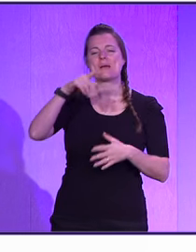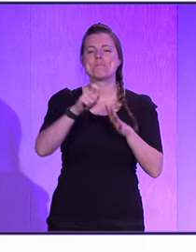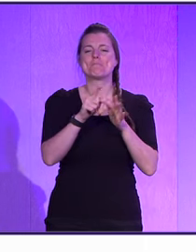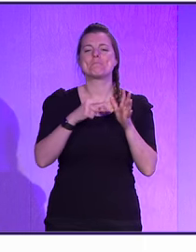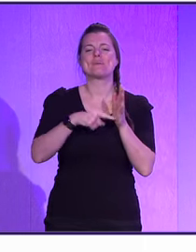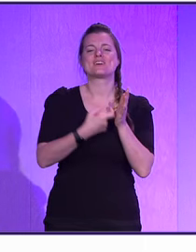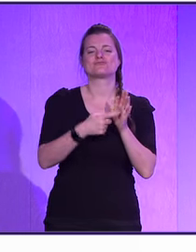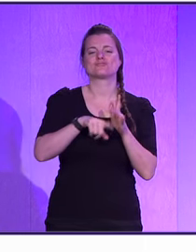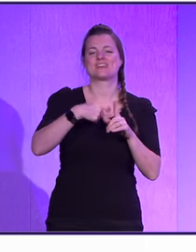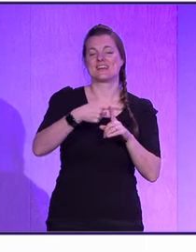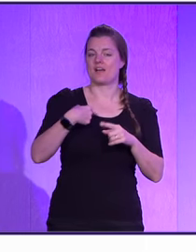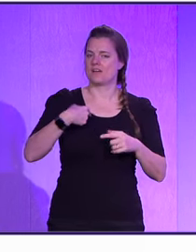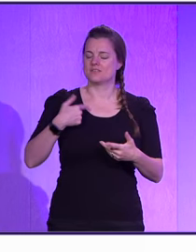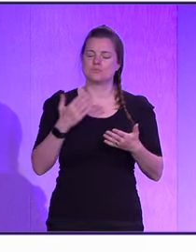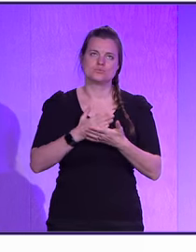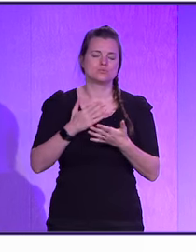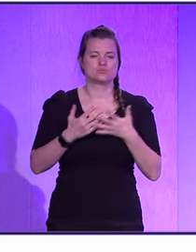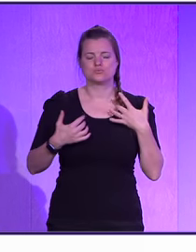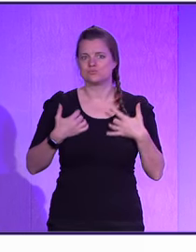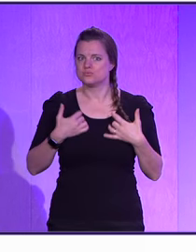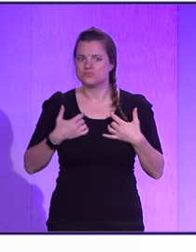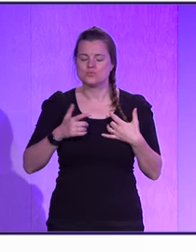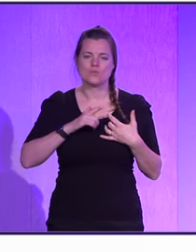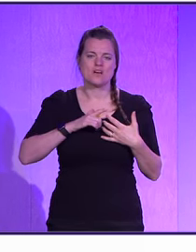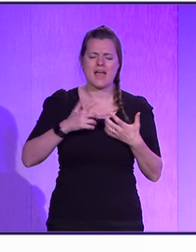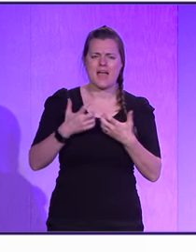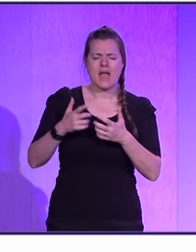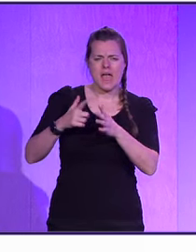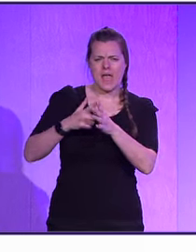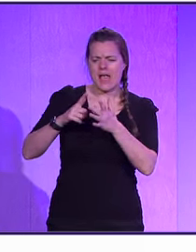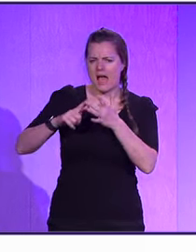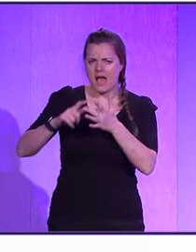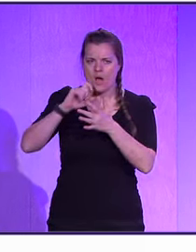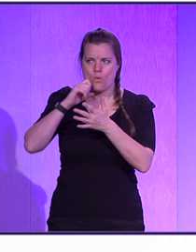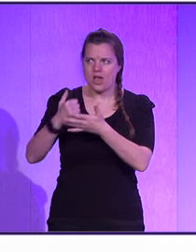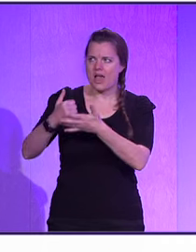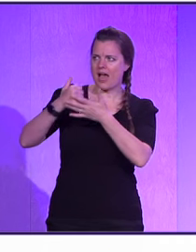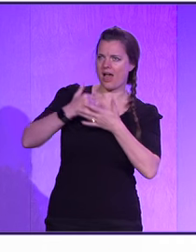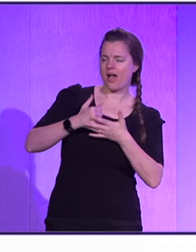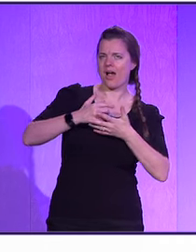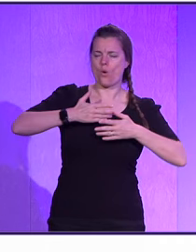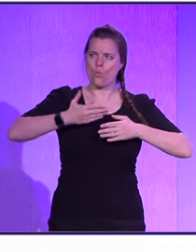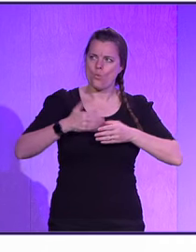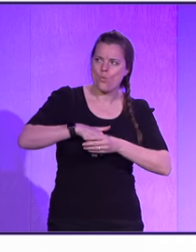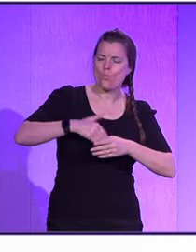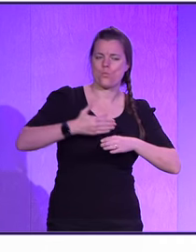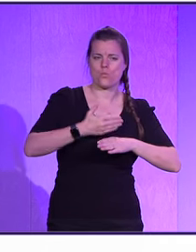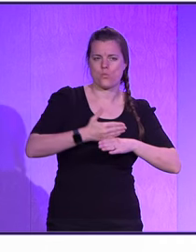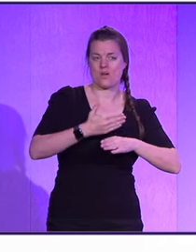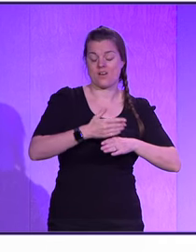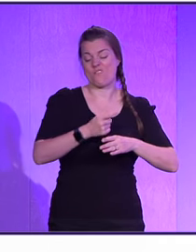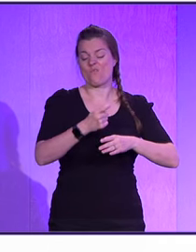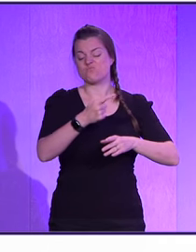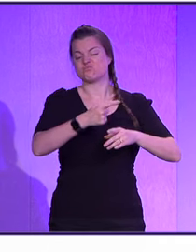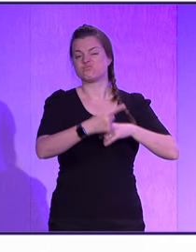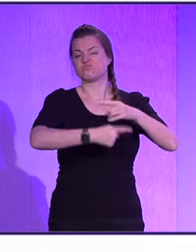I'm Patrick and I'm really excited about how AI is going to help us in our jobs in the next couple of years.